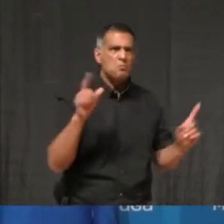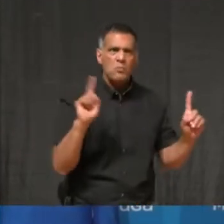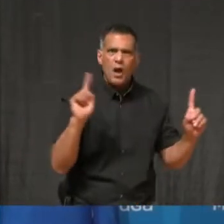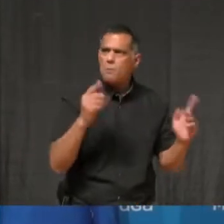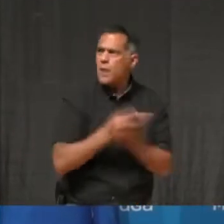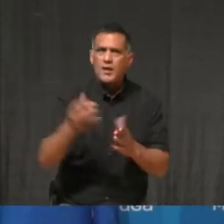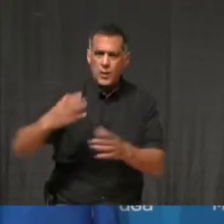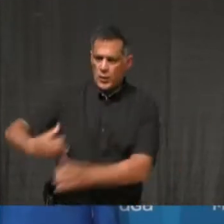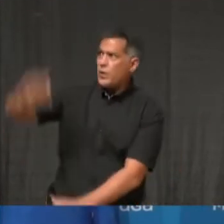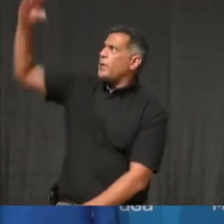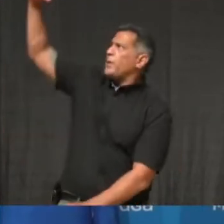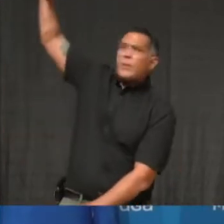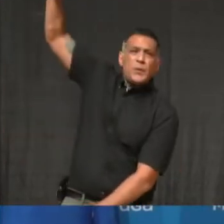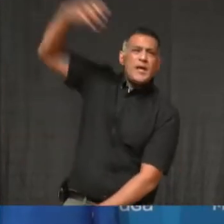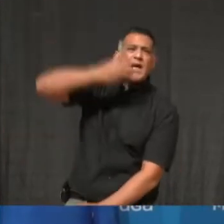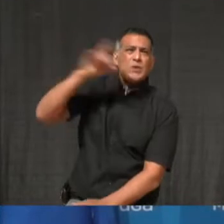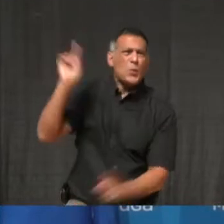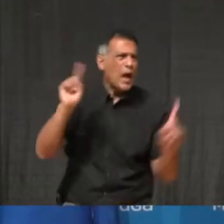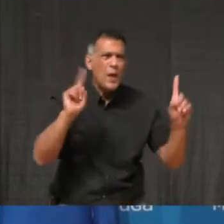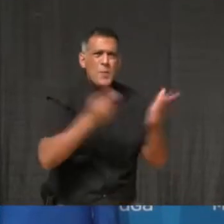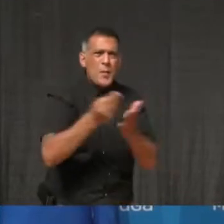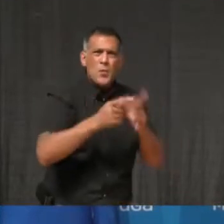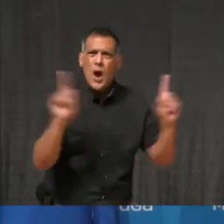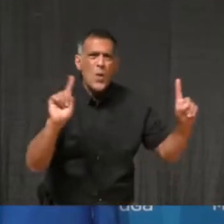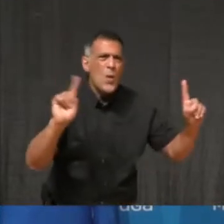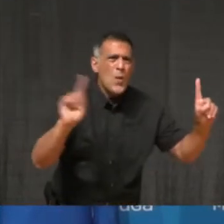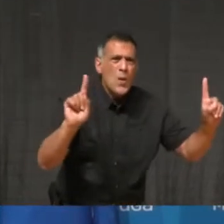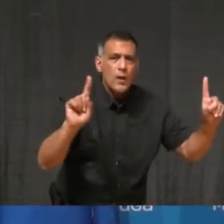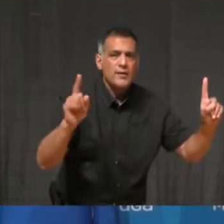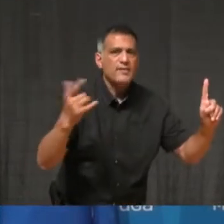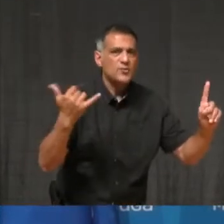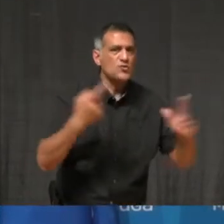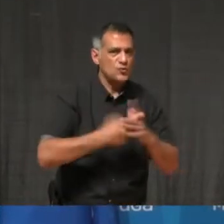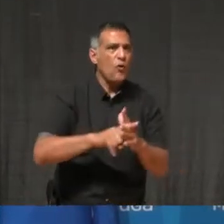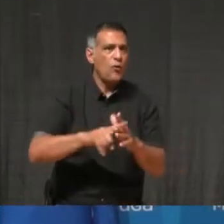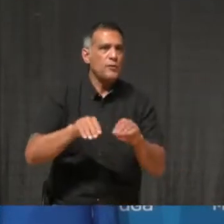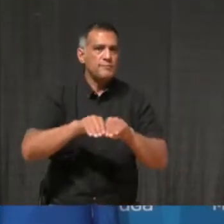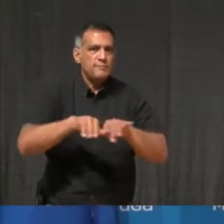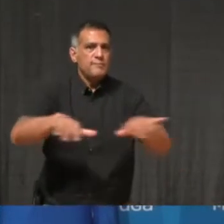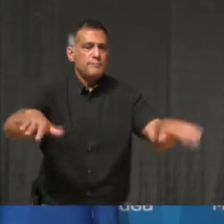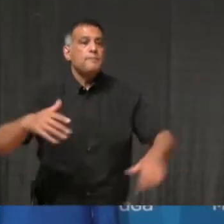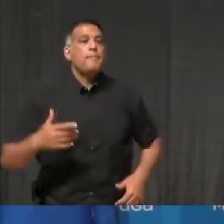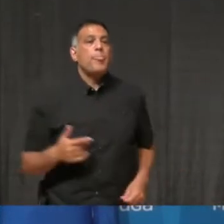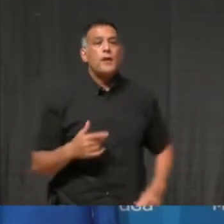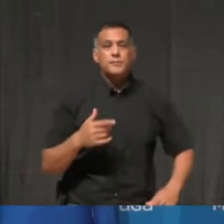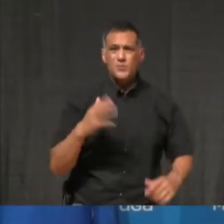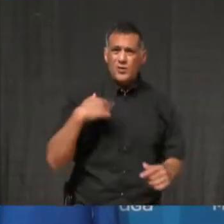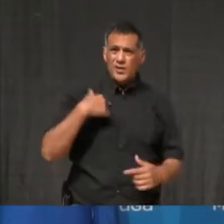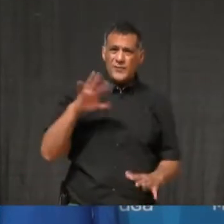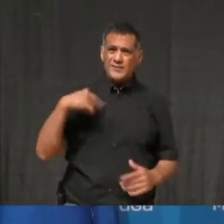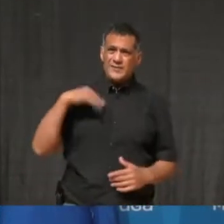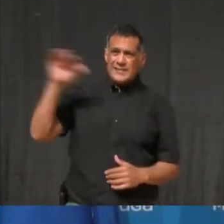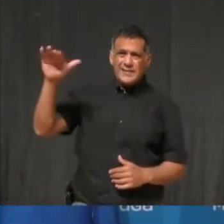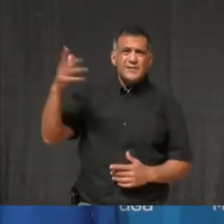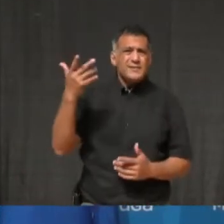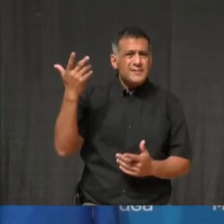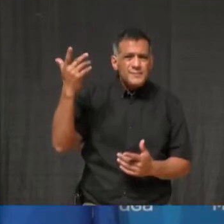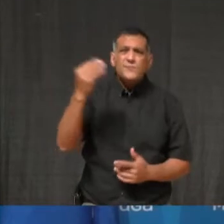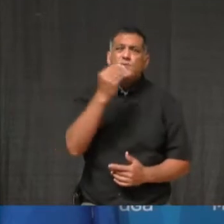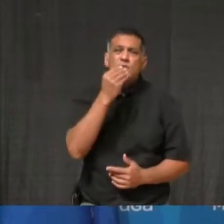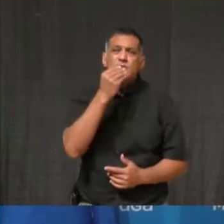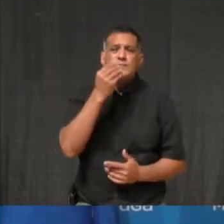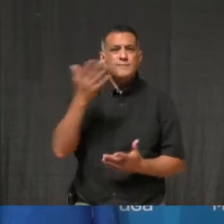on delivery commission fees for food delivery apps for the duration of the shutdown to provide relief to